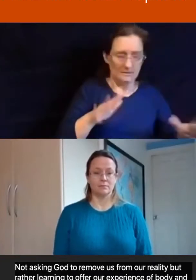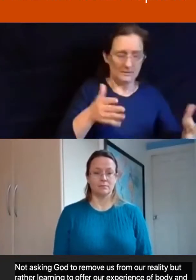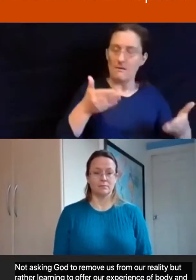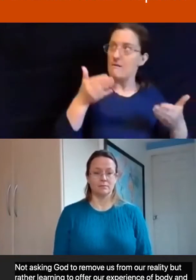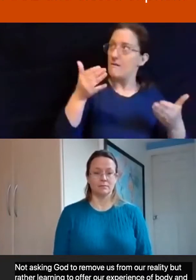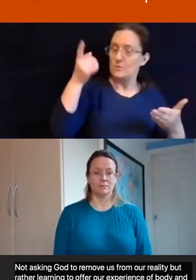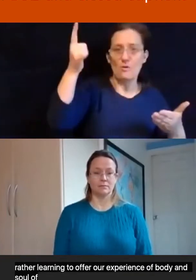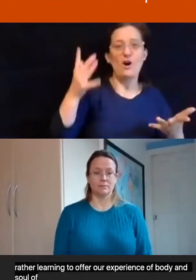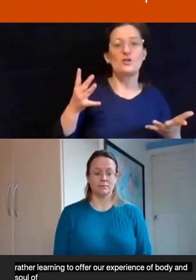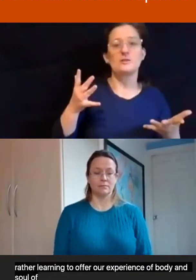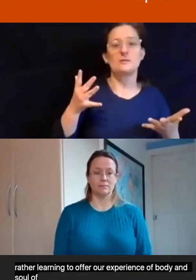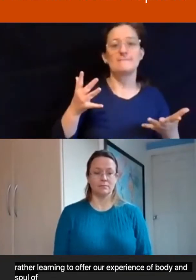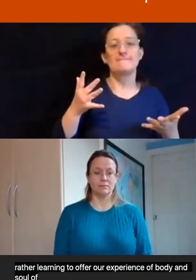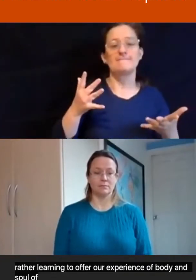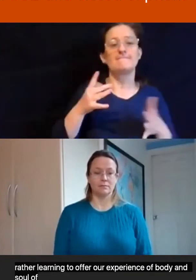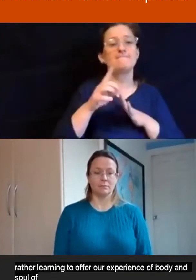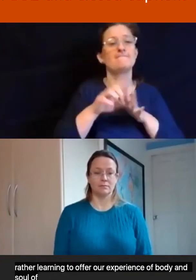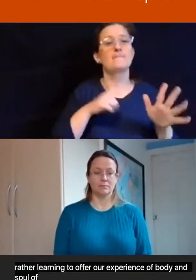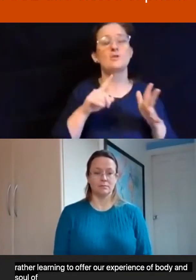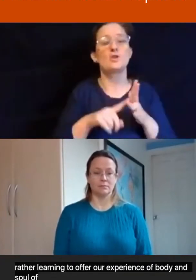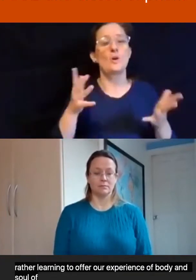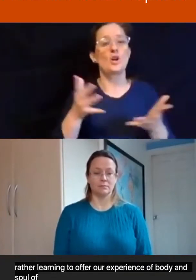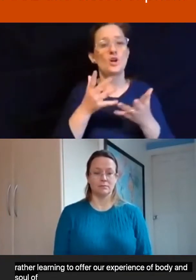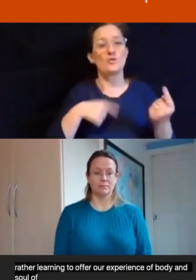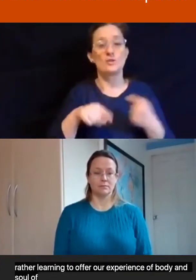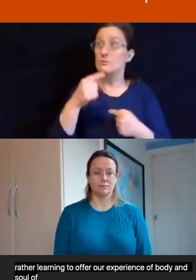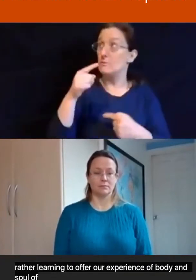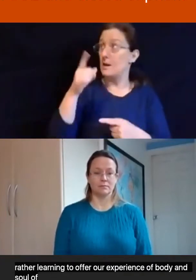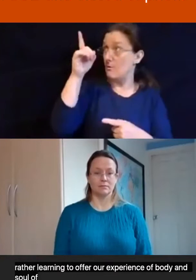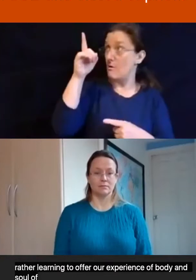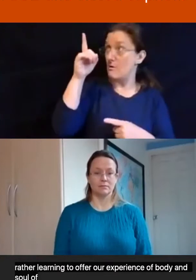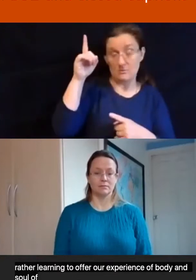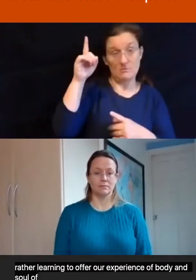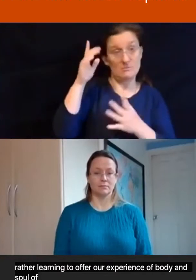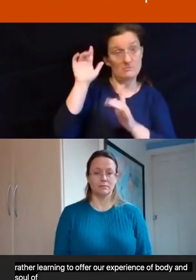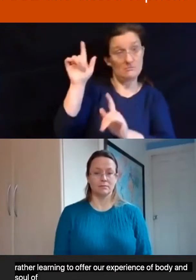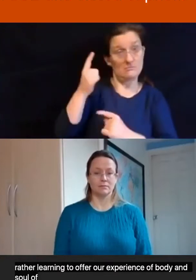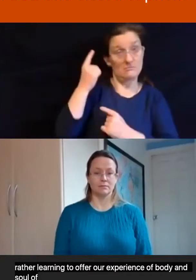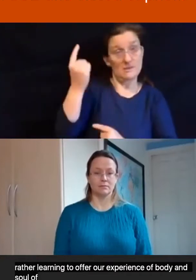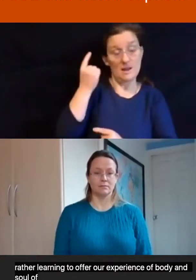encouraged us to let God be God and to move in a mysterious way.